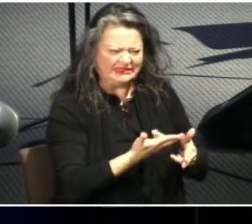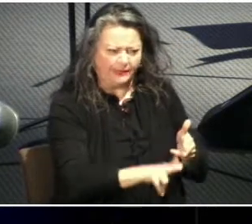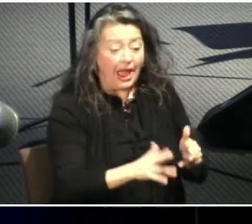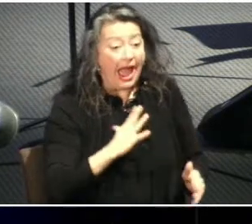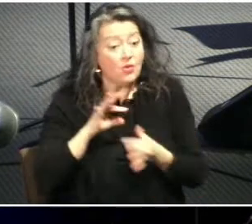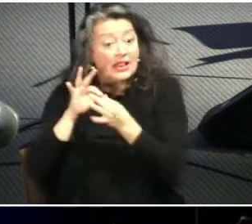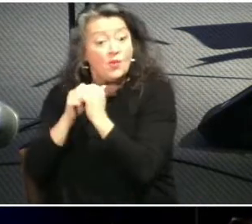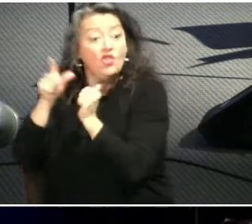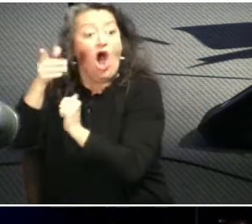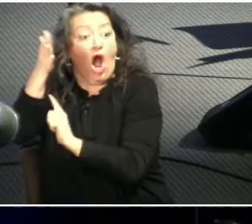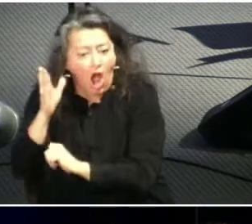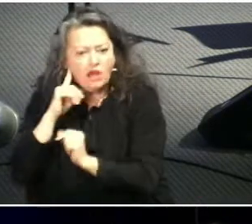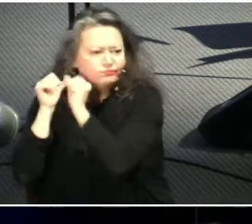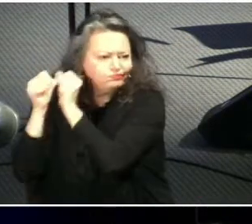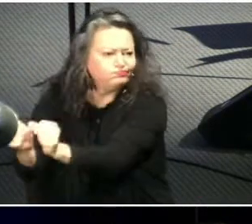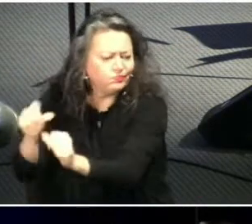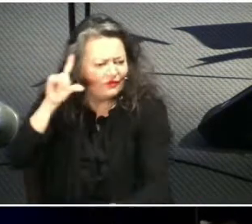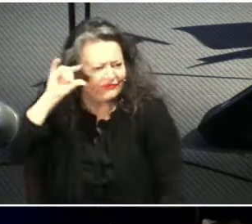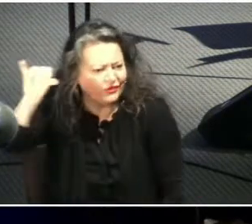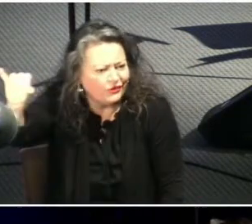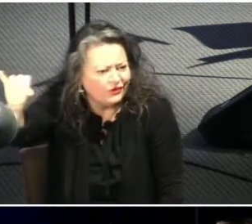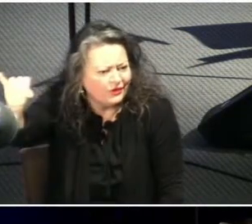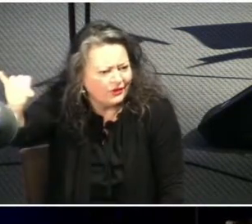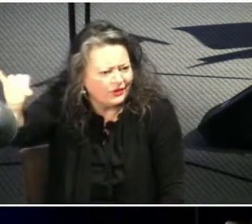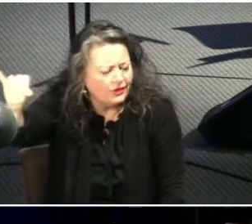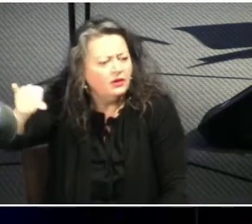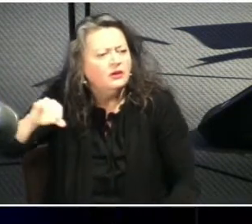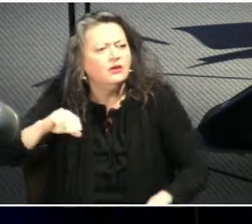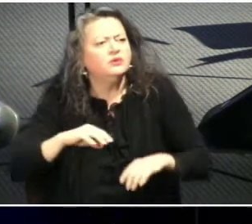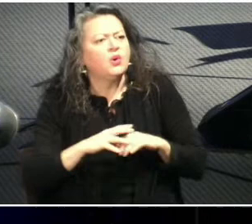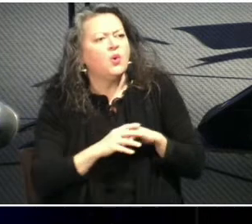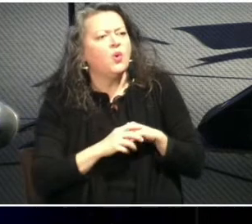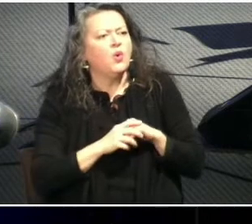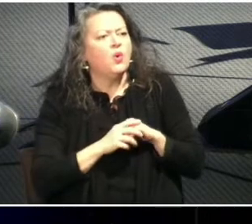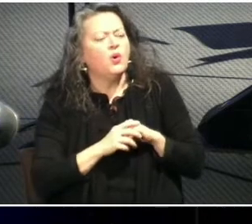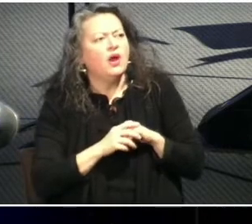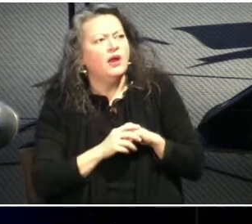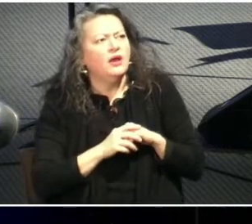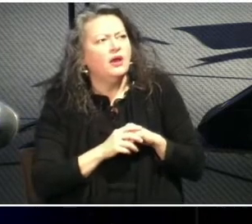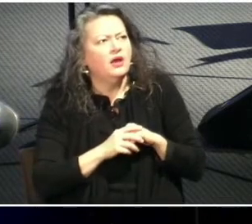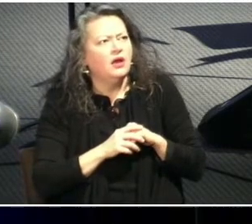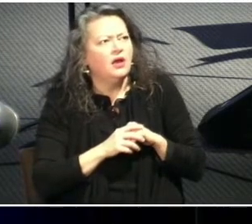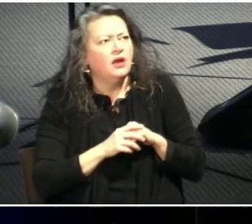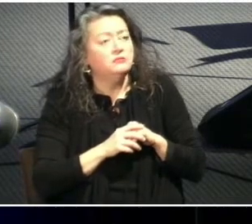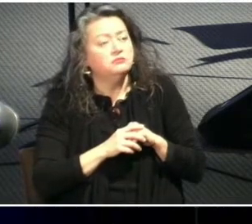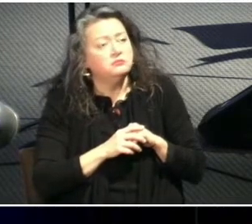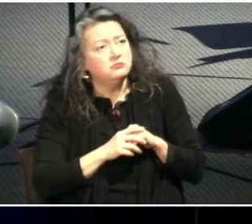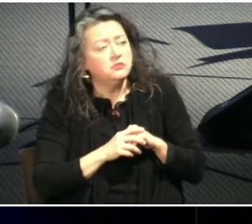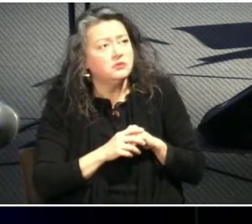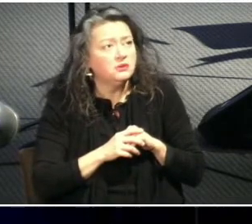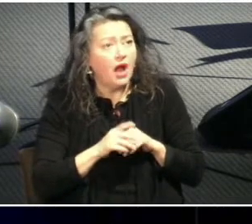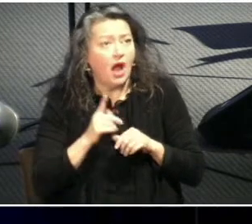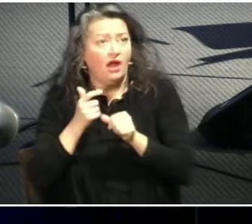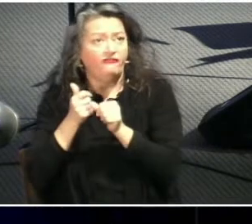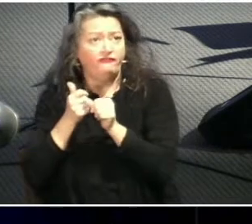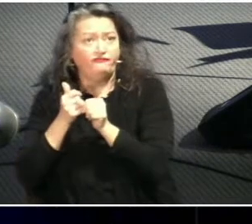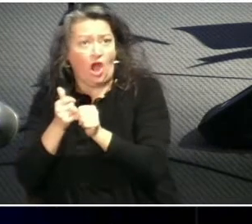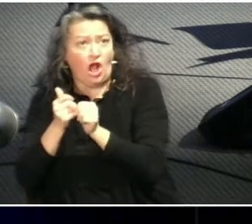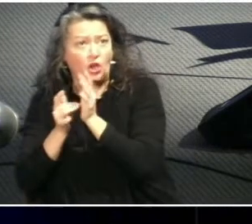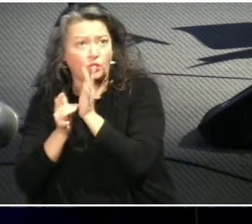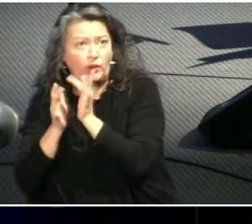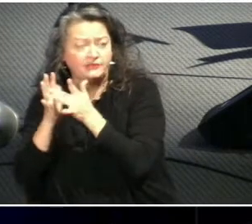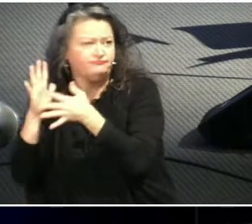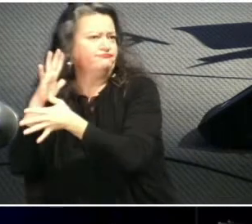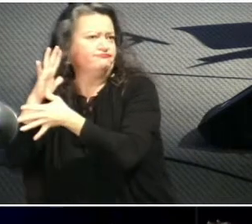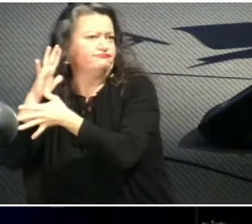so we don't want to downplay our life as a christ follower being the most most important and then applying that